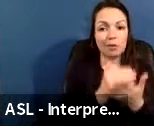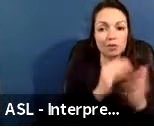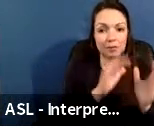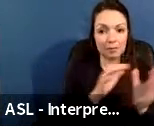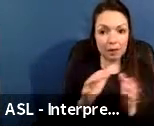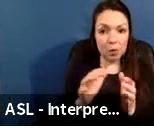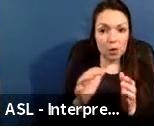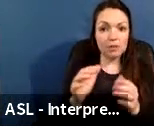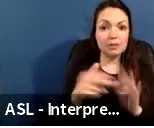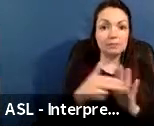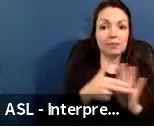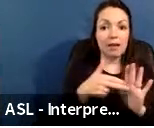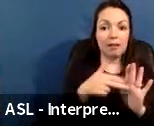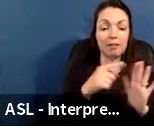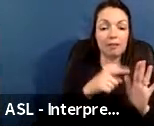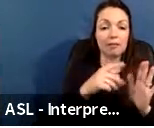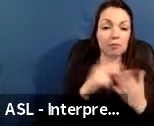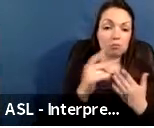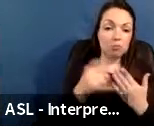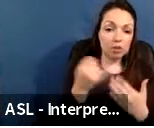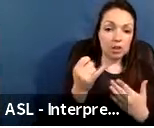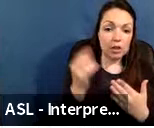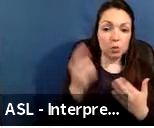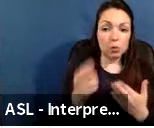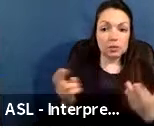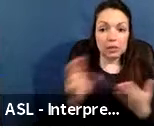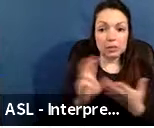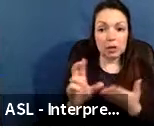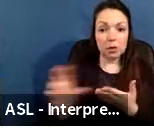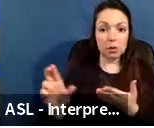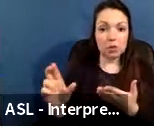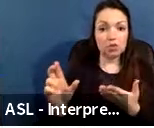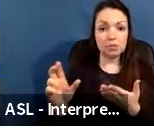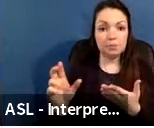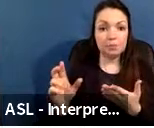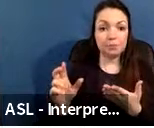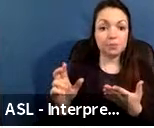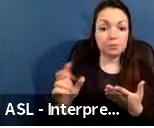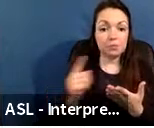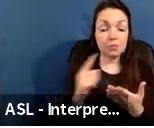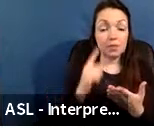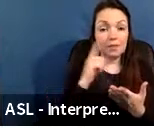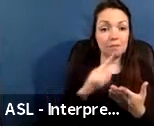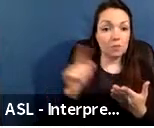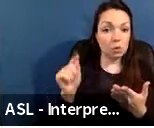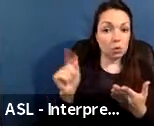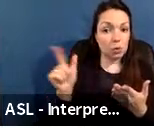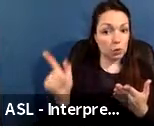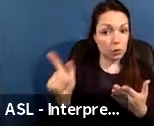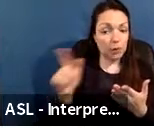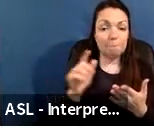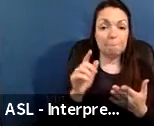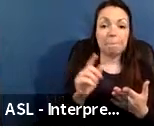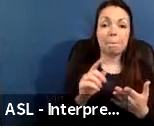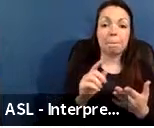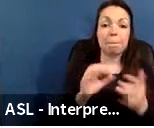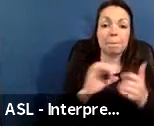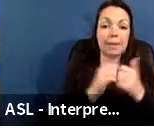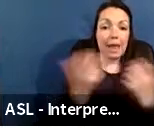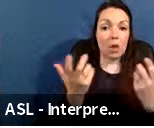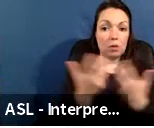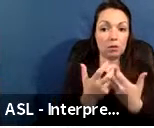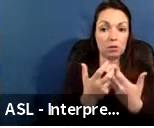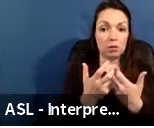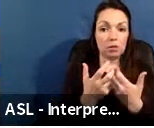that highlight the projects or resource allocation investments for fiscal year 21 and where those were situated relative to our city of Chicago.